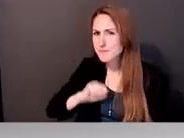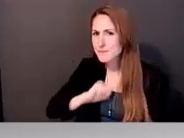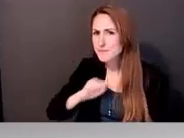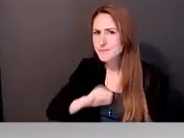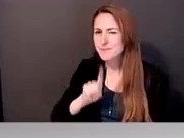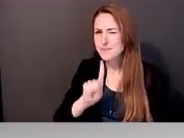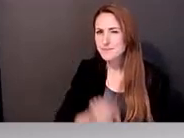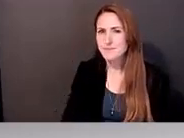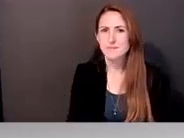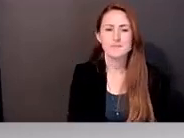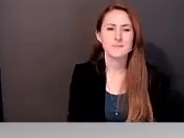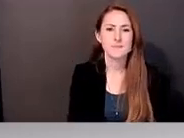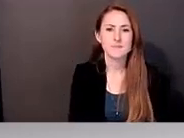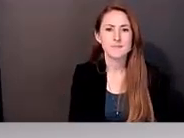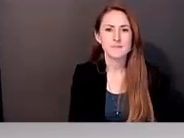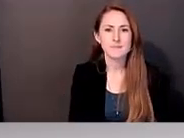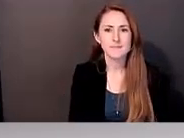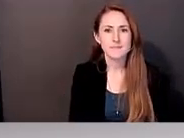take care of this.